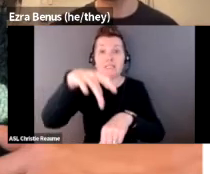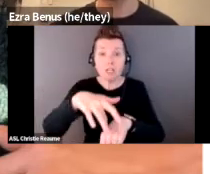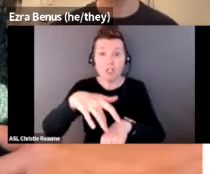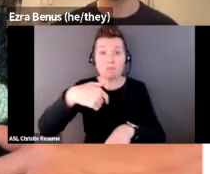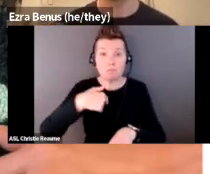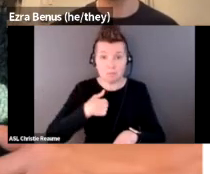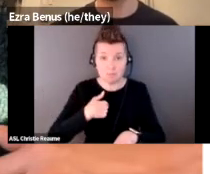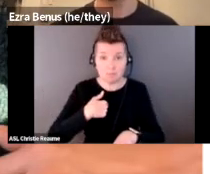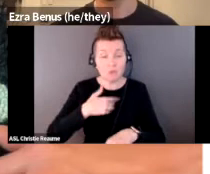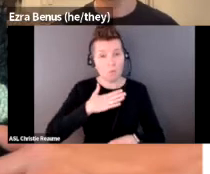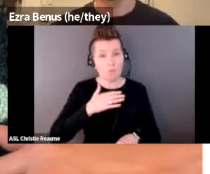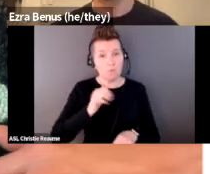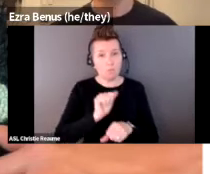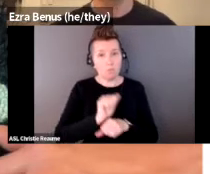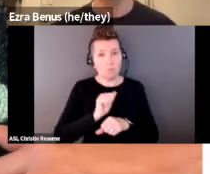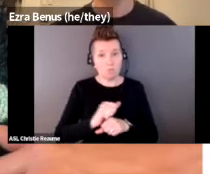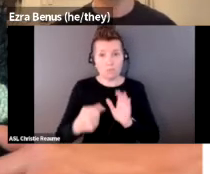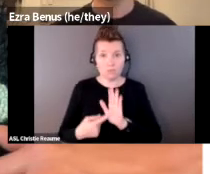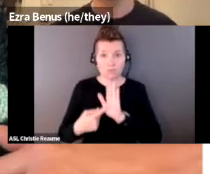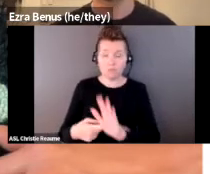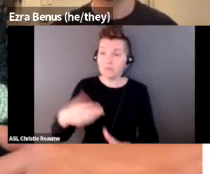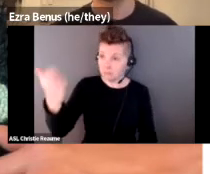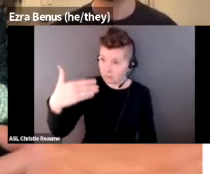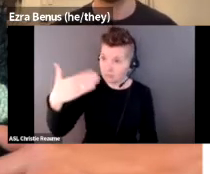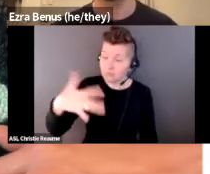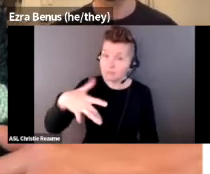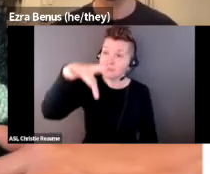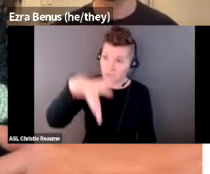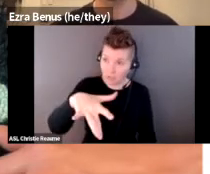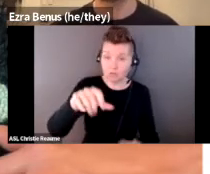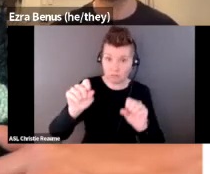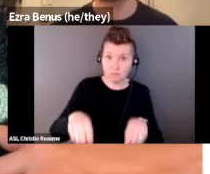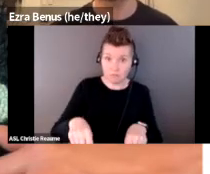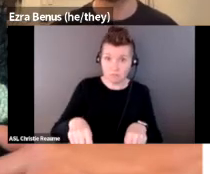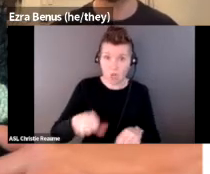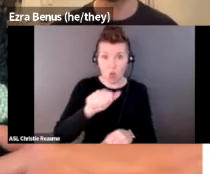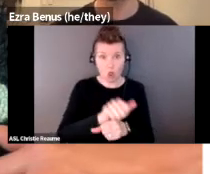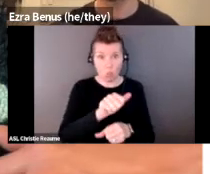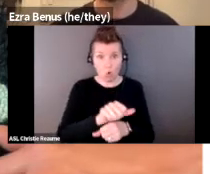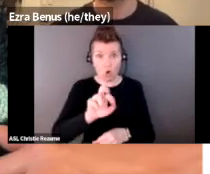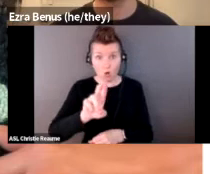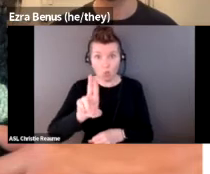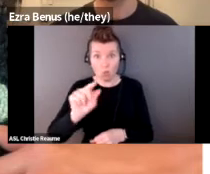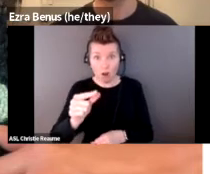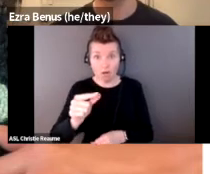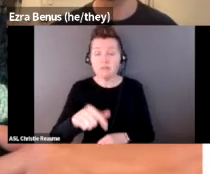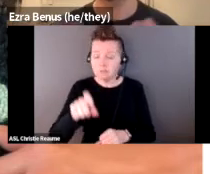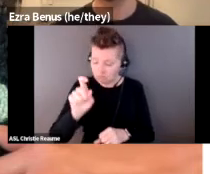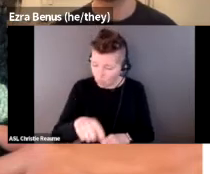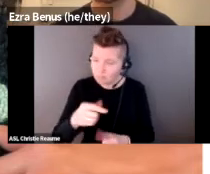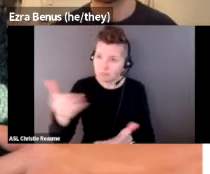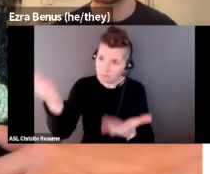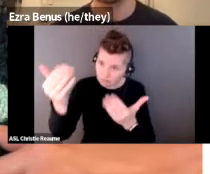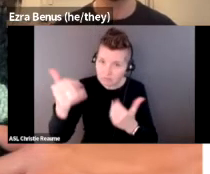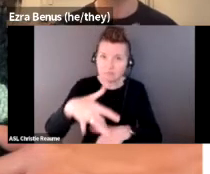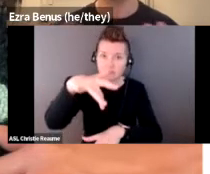this work is actually telling you to do with it. And so the work itself is supposed to be touched, and so it's a directive and it's also talking